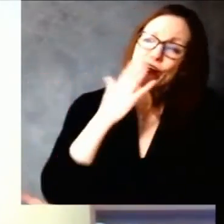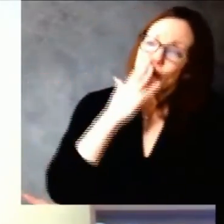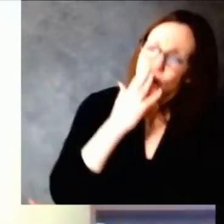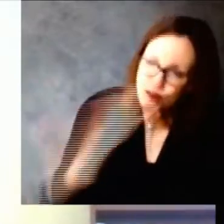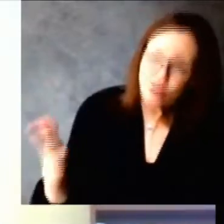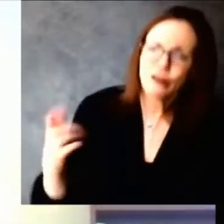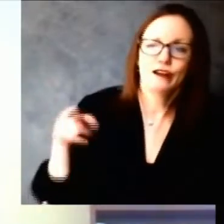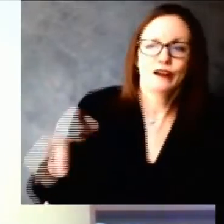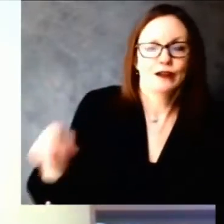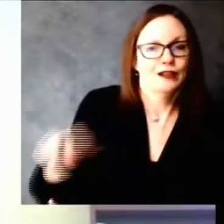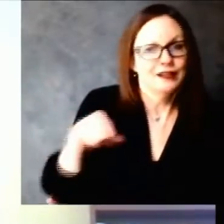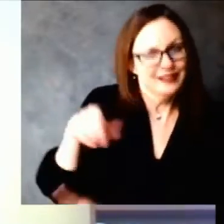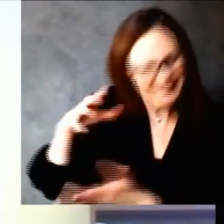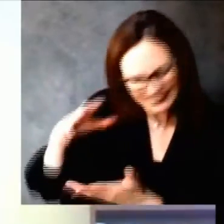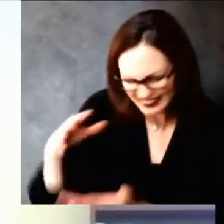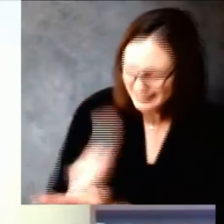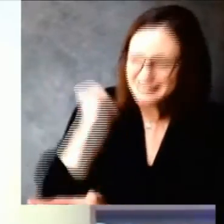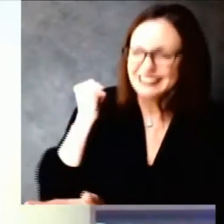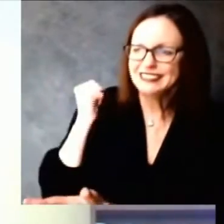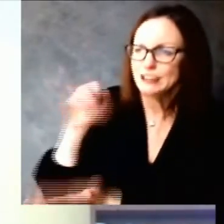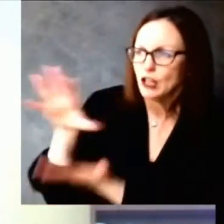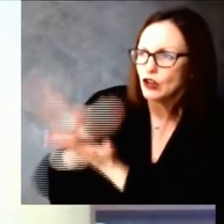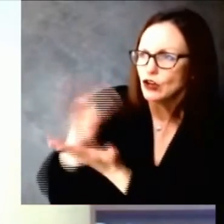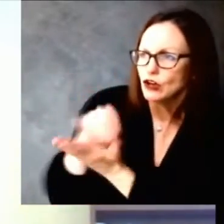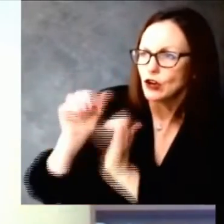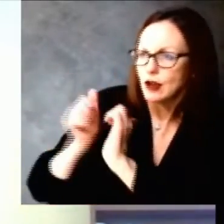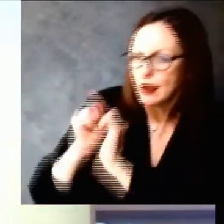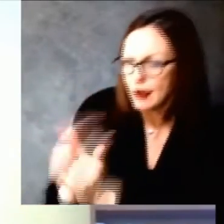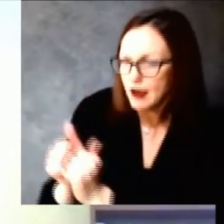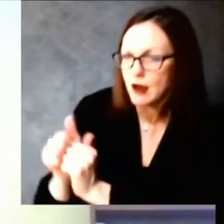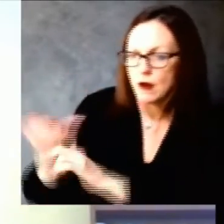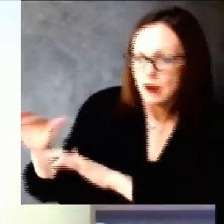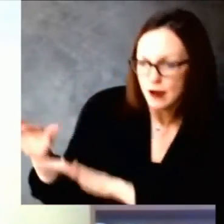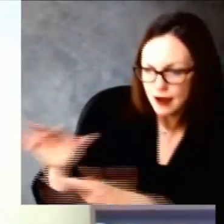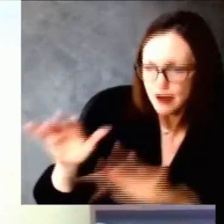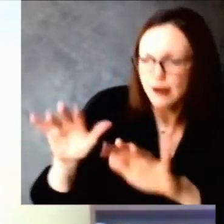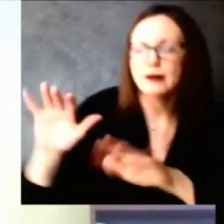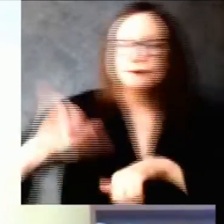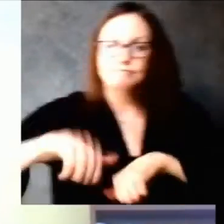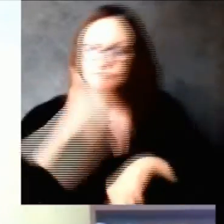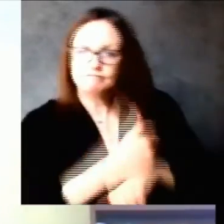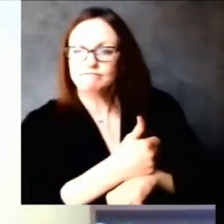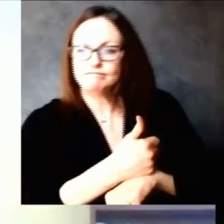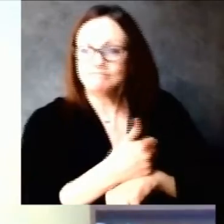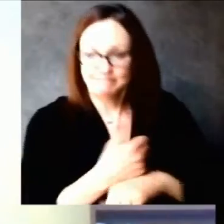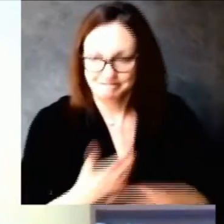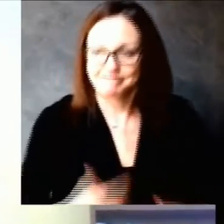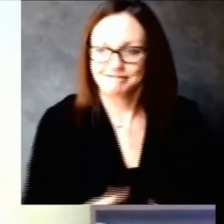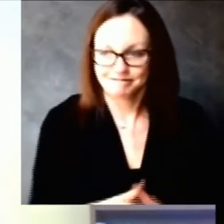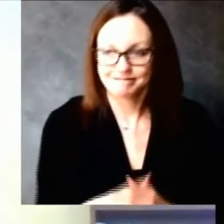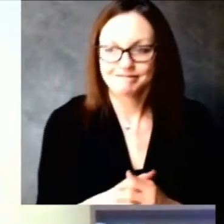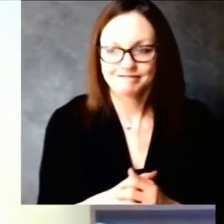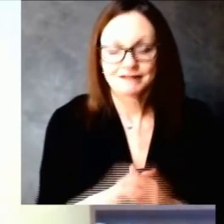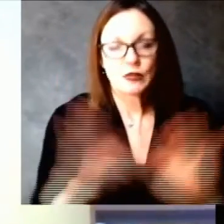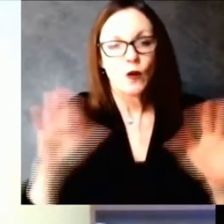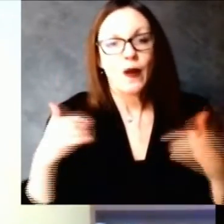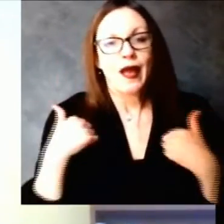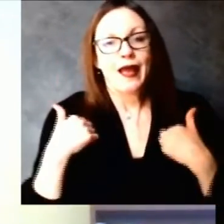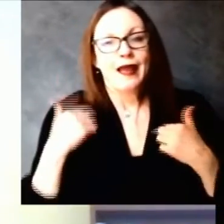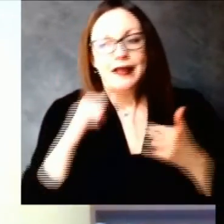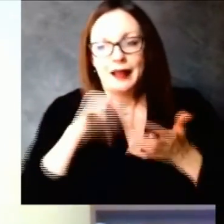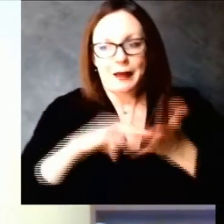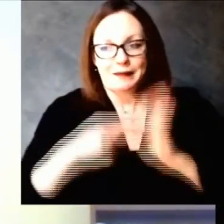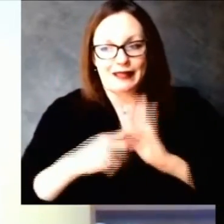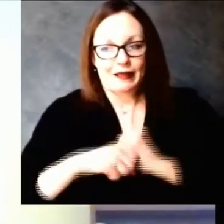then finally it's also about having more vaccine right this would be a lot easier if everybody